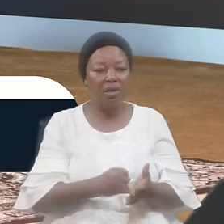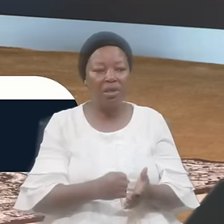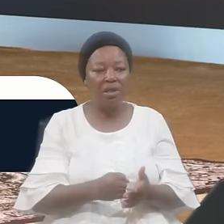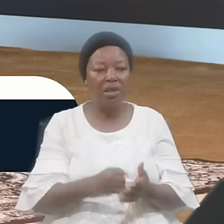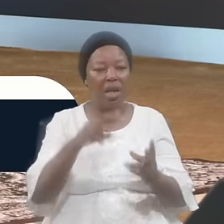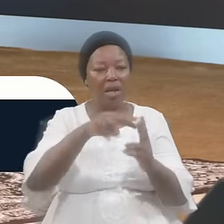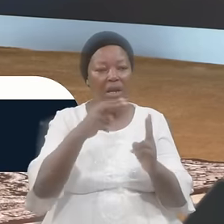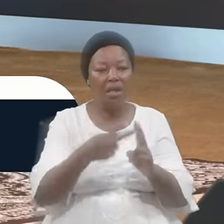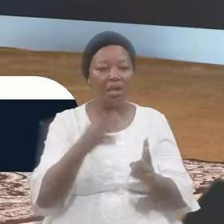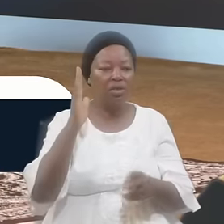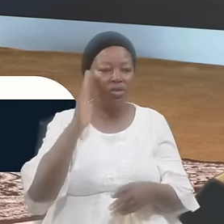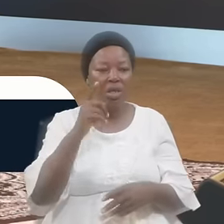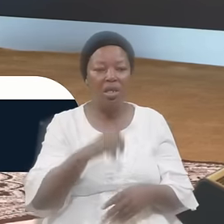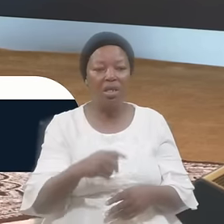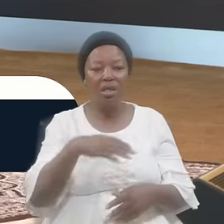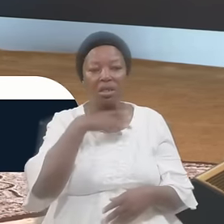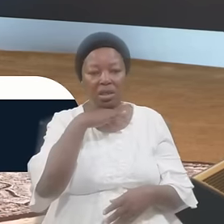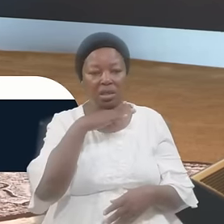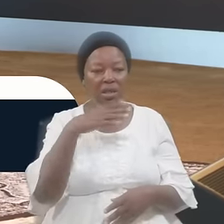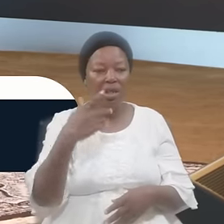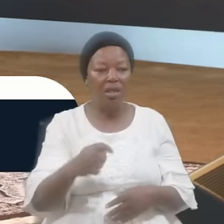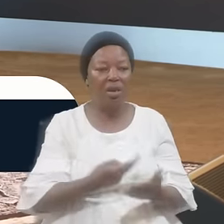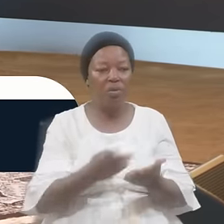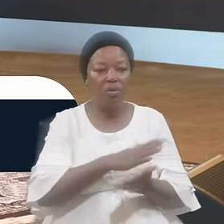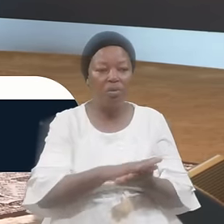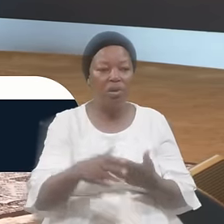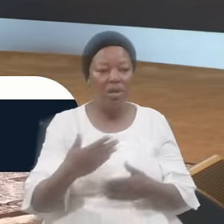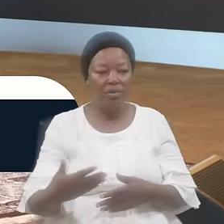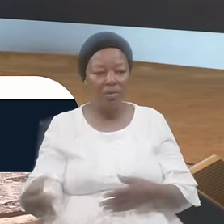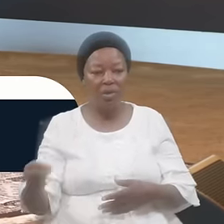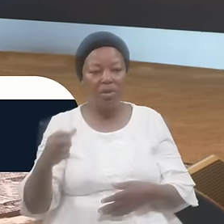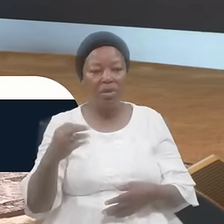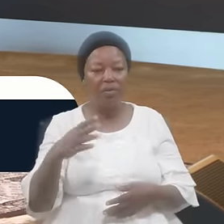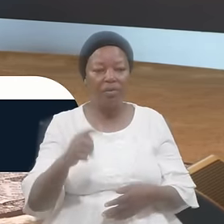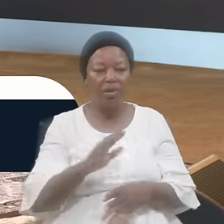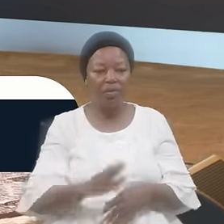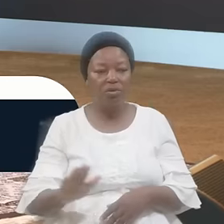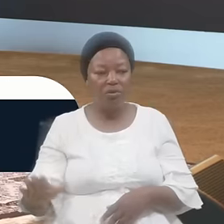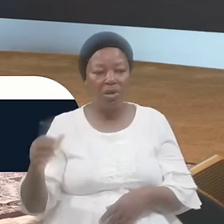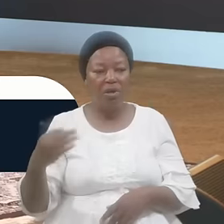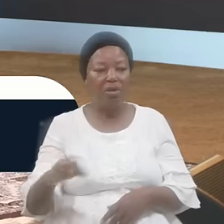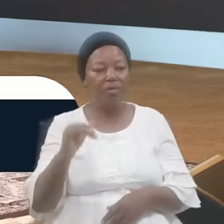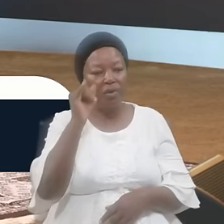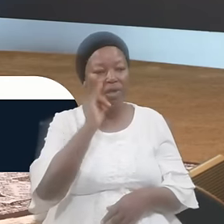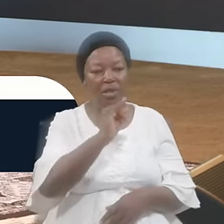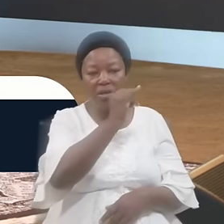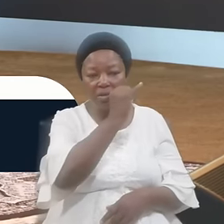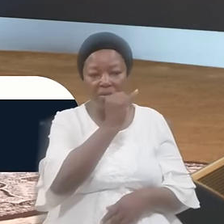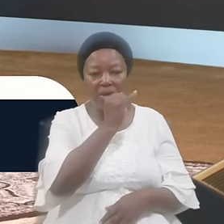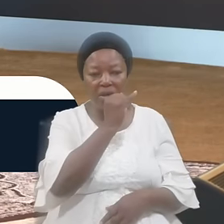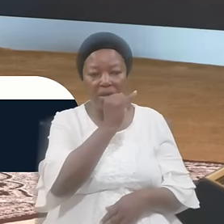Shall ye pollute The holy things Of the children Of Israel